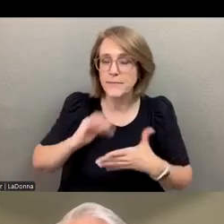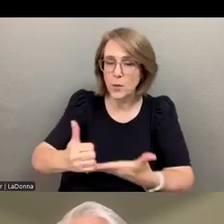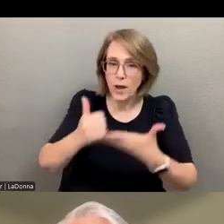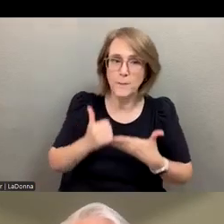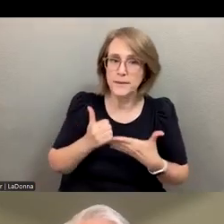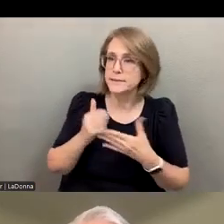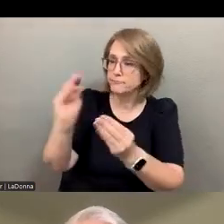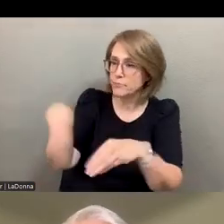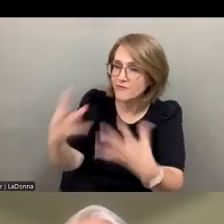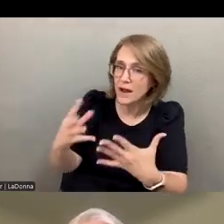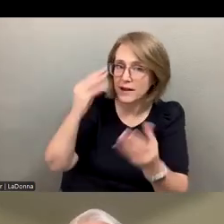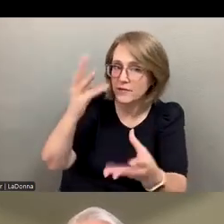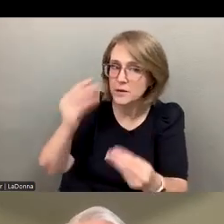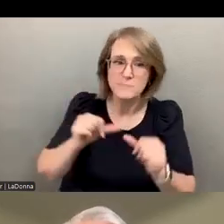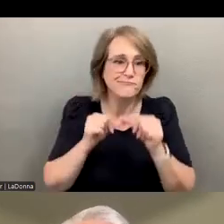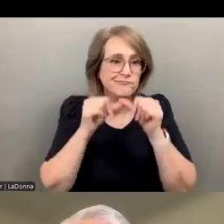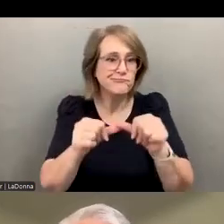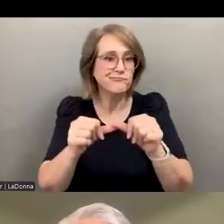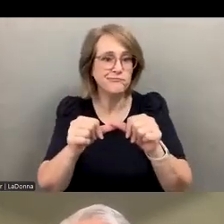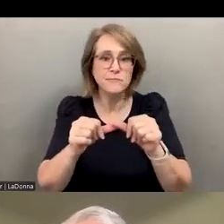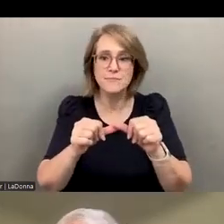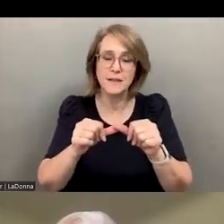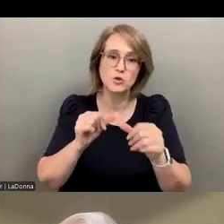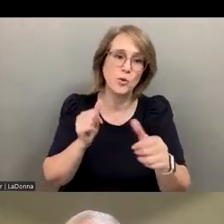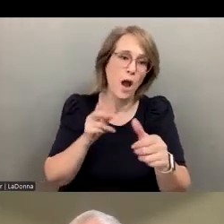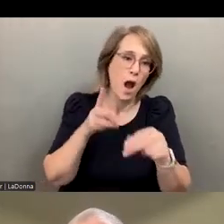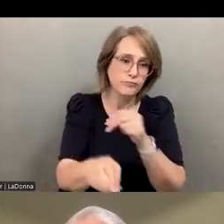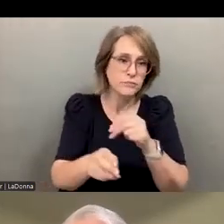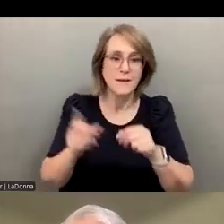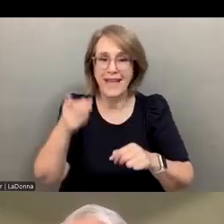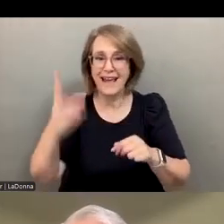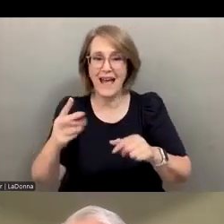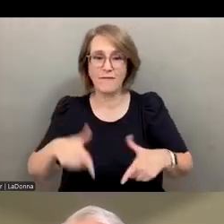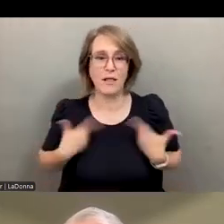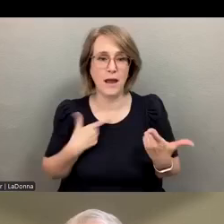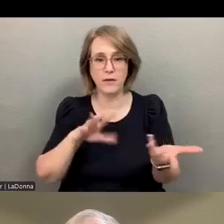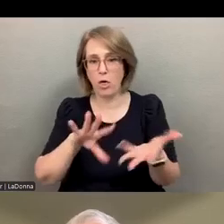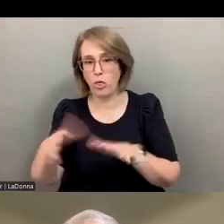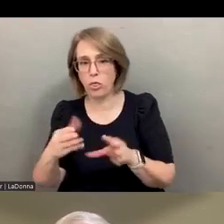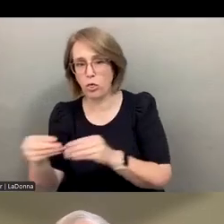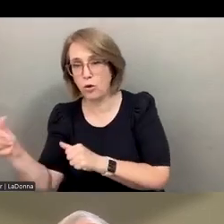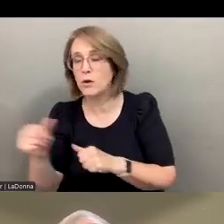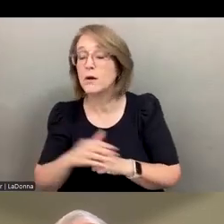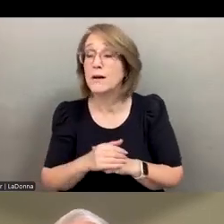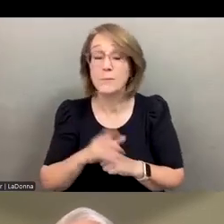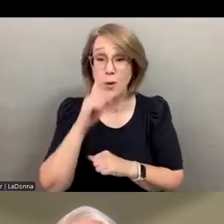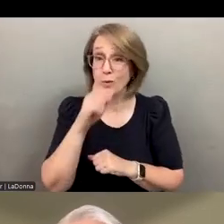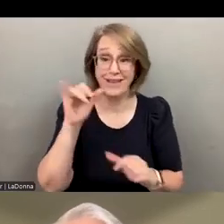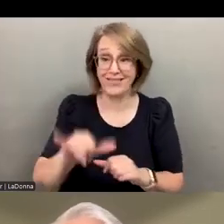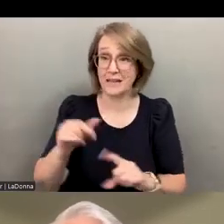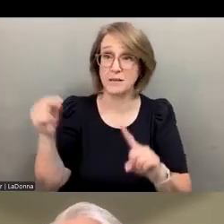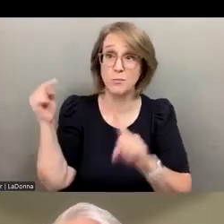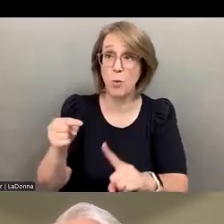give us information that will help us stay ahead of that half-life curve going forward. But the bottom line is this is the way